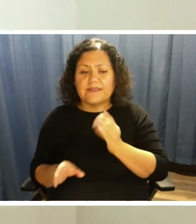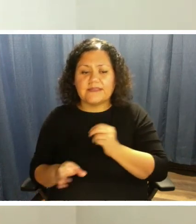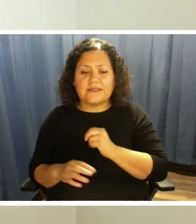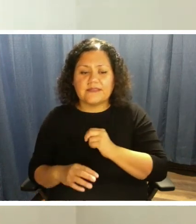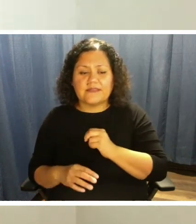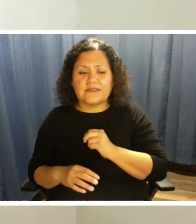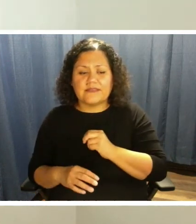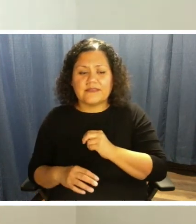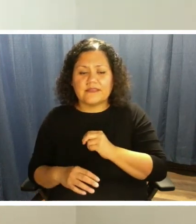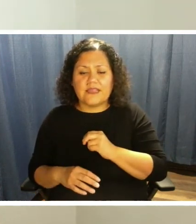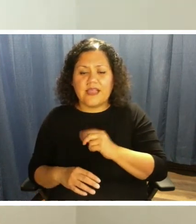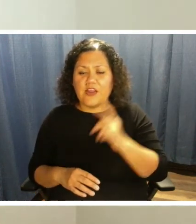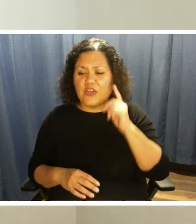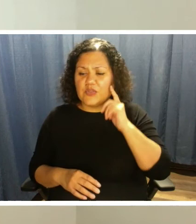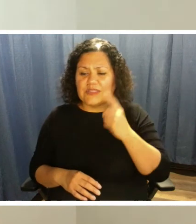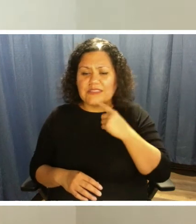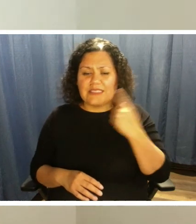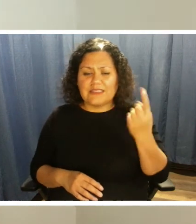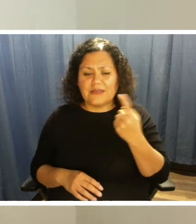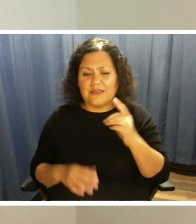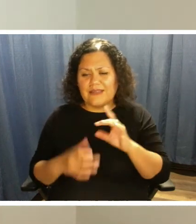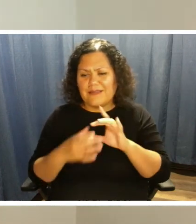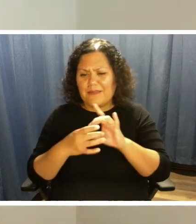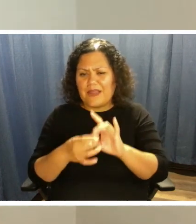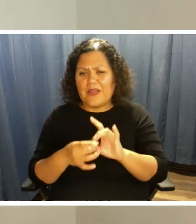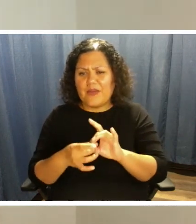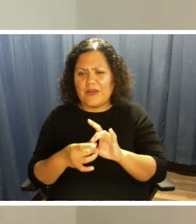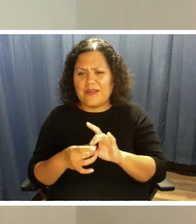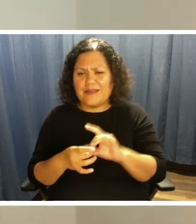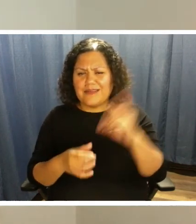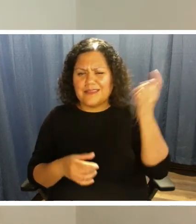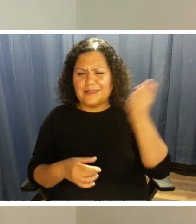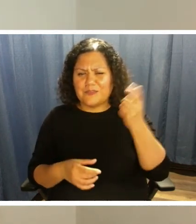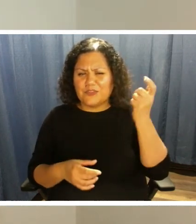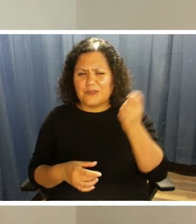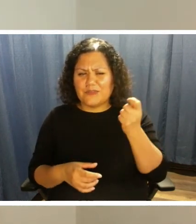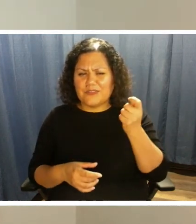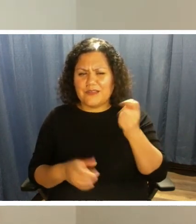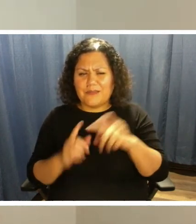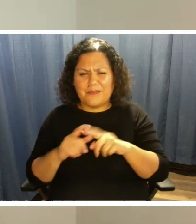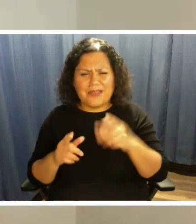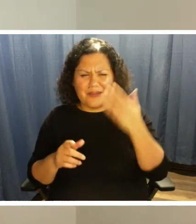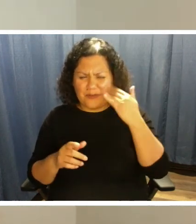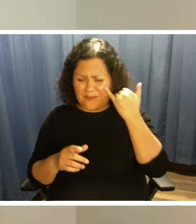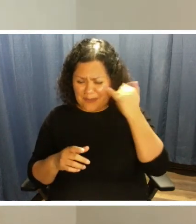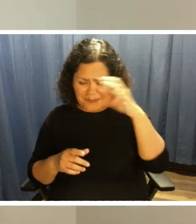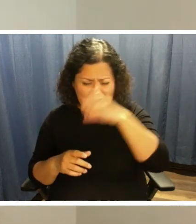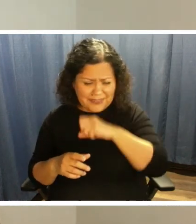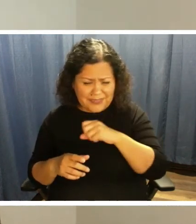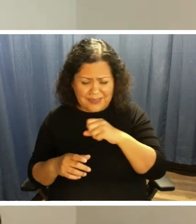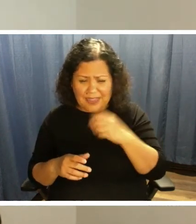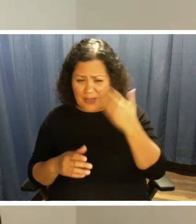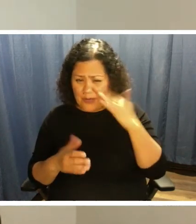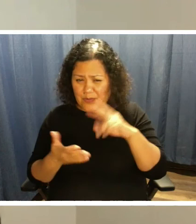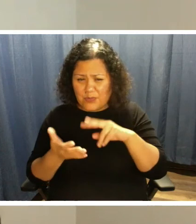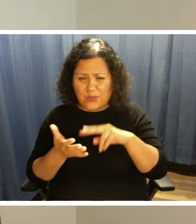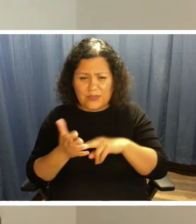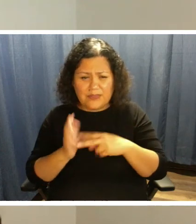I heard you mention something about, uh, subscription, but I don't know if I missed it. I don't know what that is.